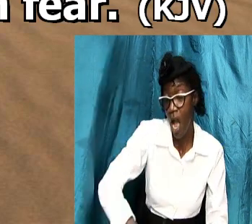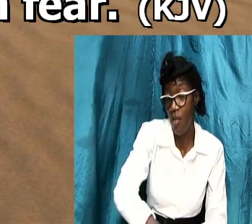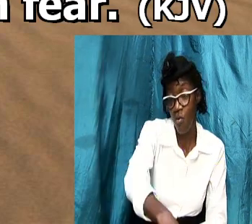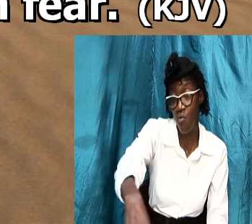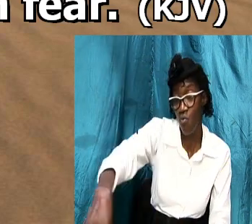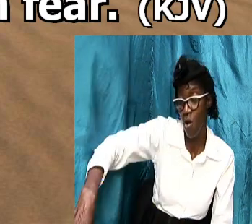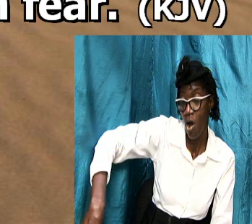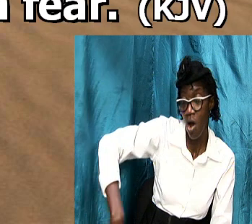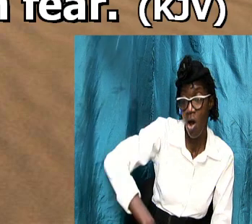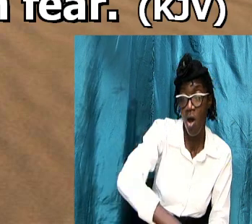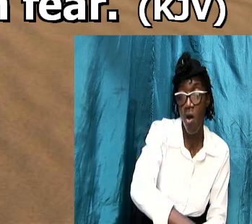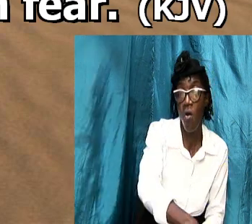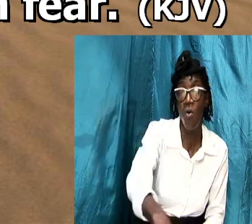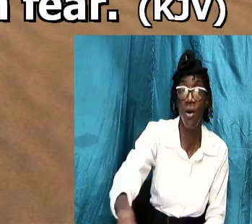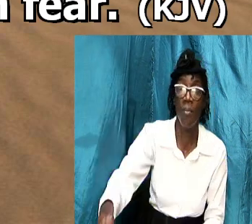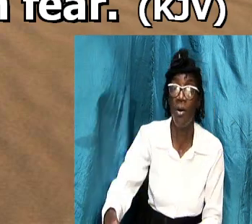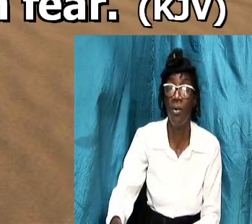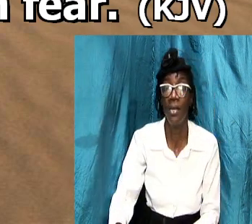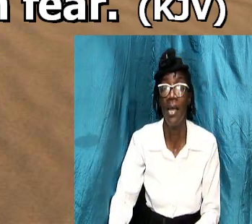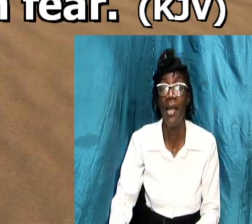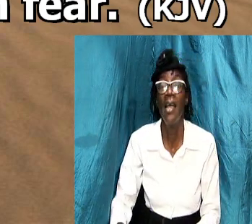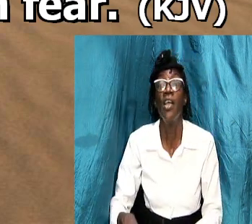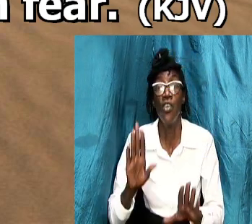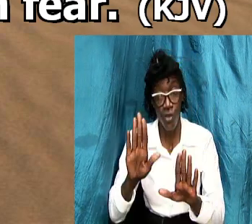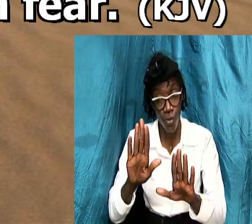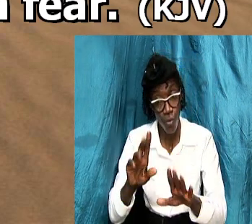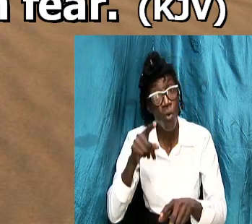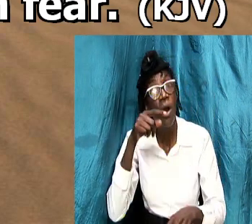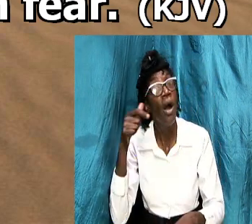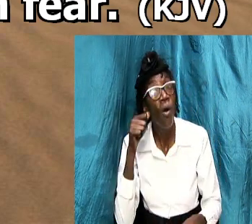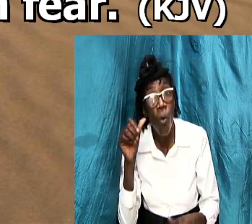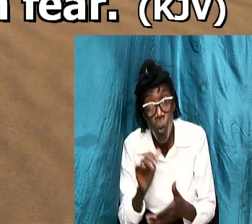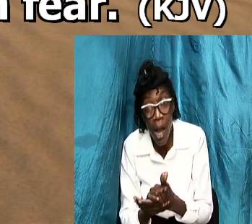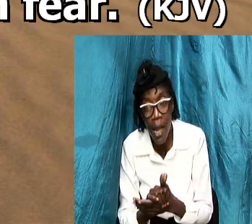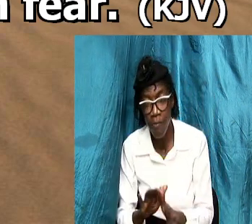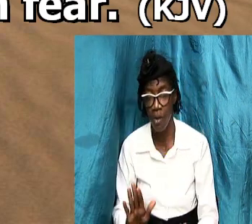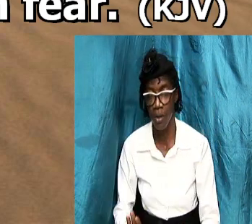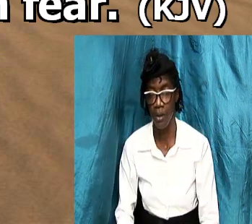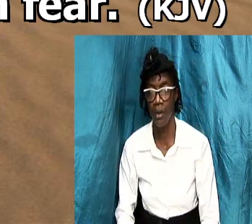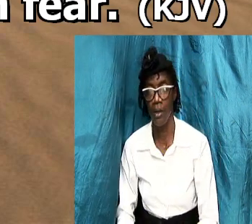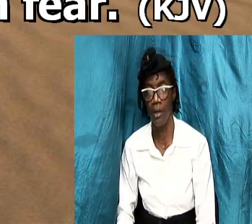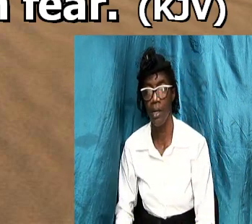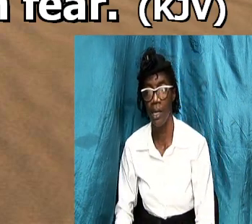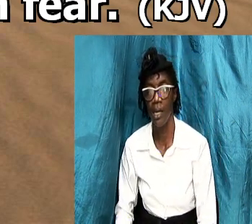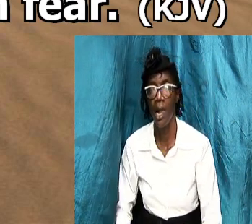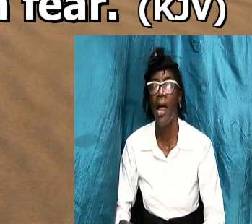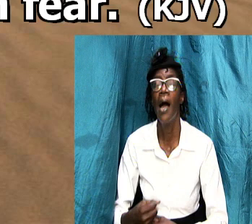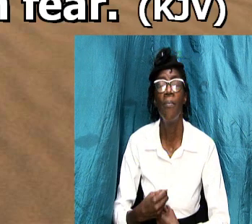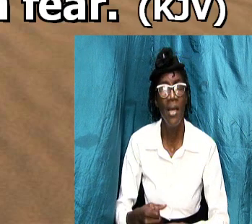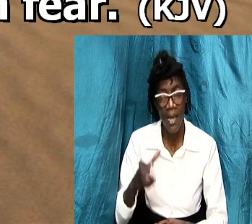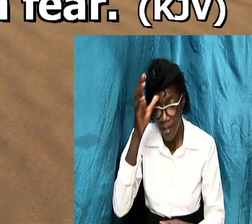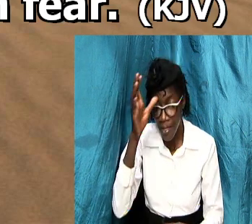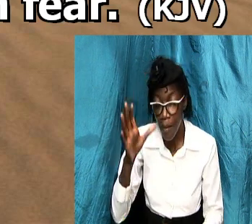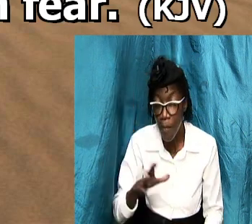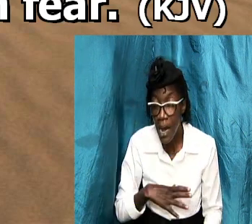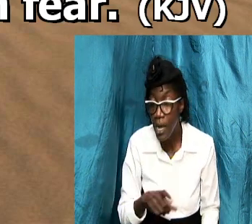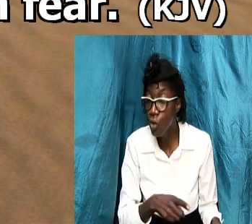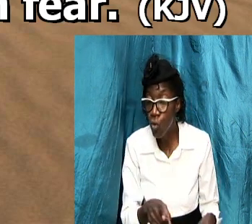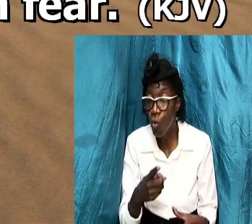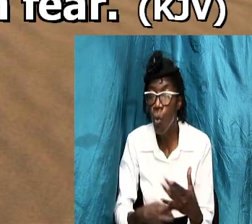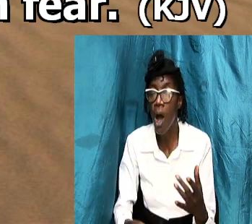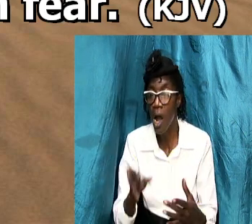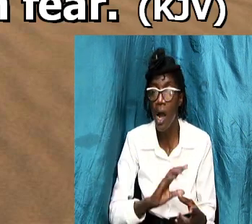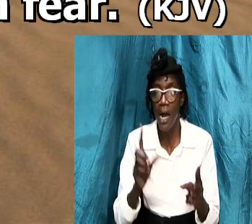you yield allow him to do what god has programmed that designed him to do and then you now take your